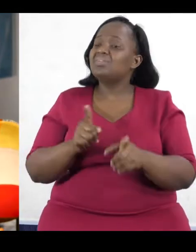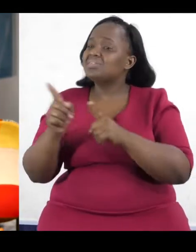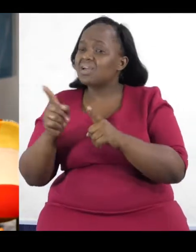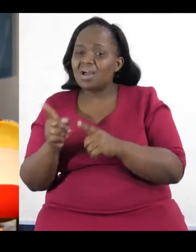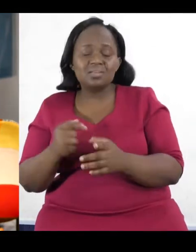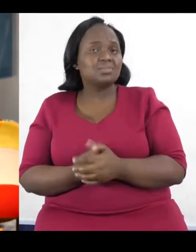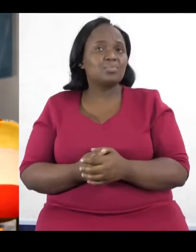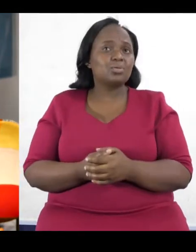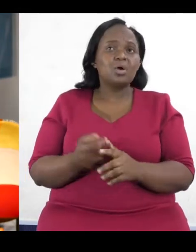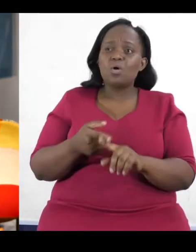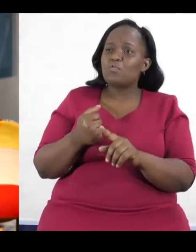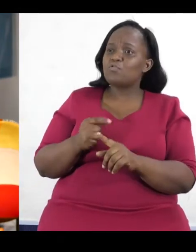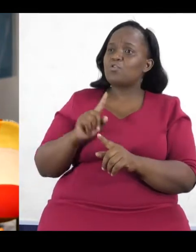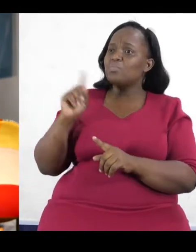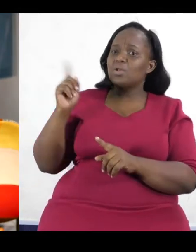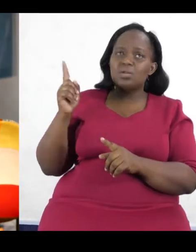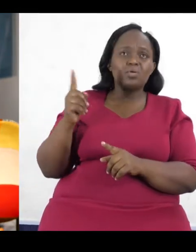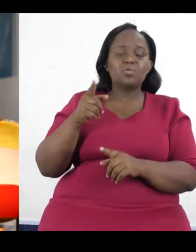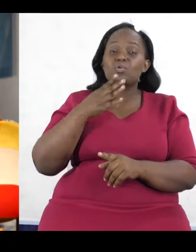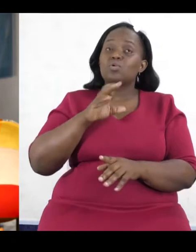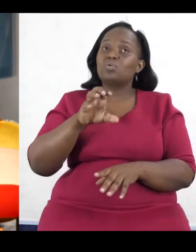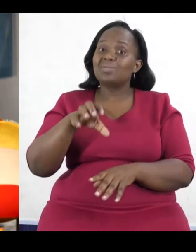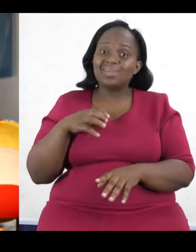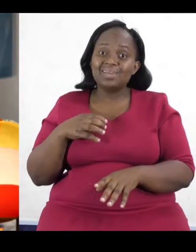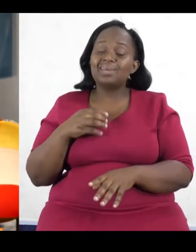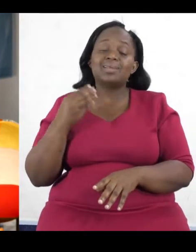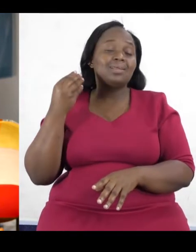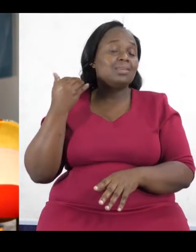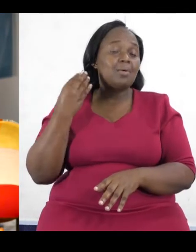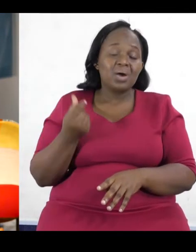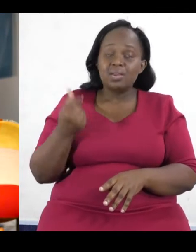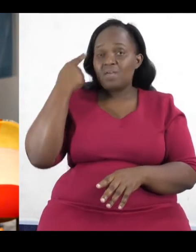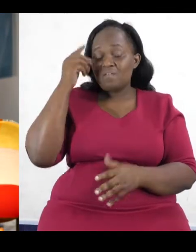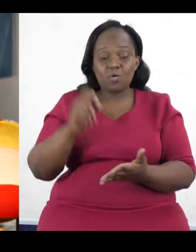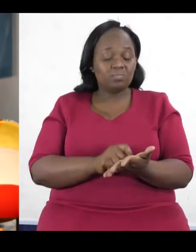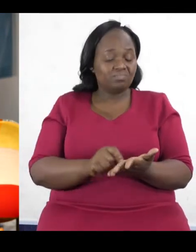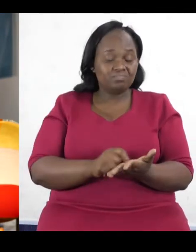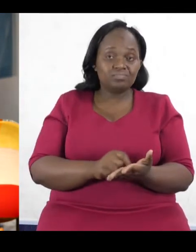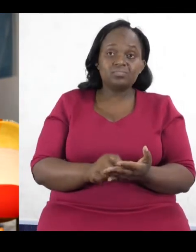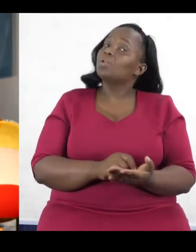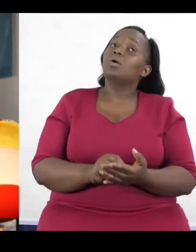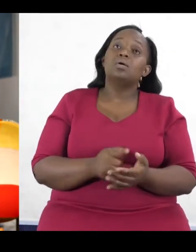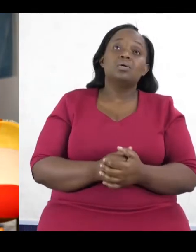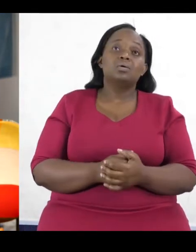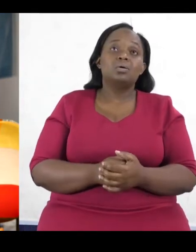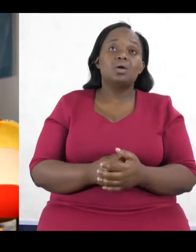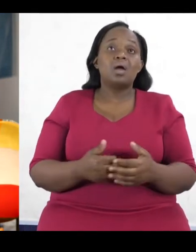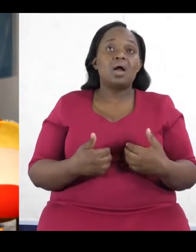money for airtime, just to call people who are coordinating things for you. So there are these things we call agents on